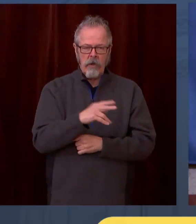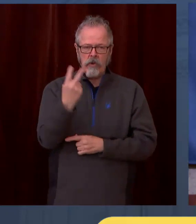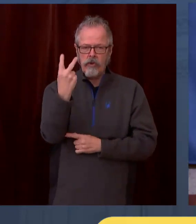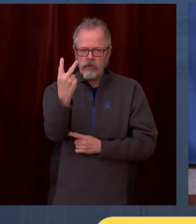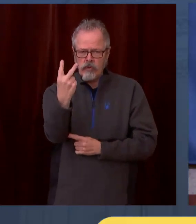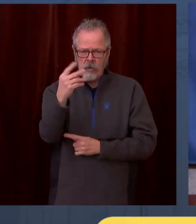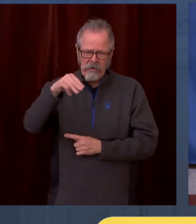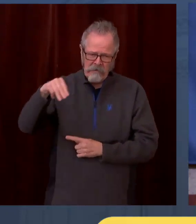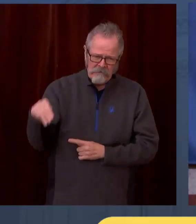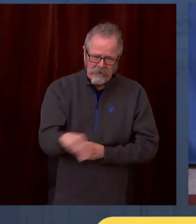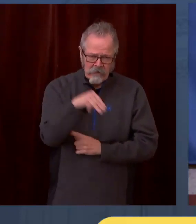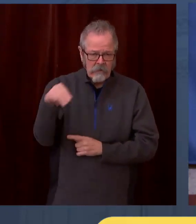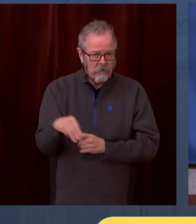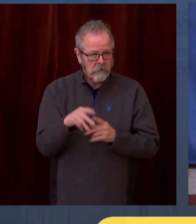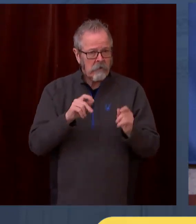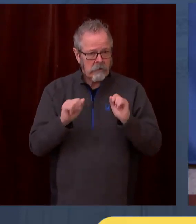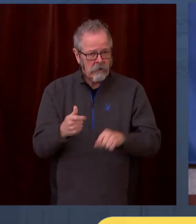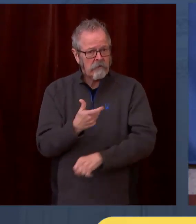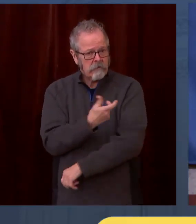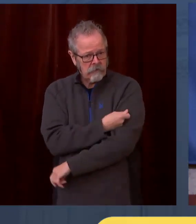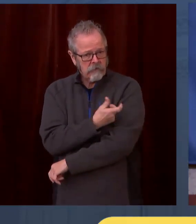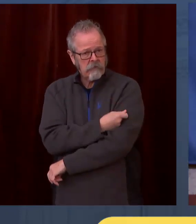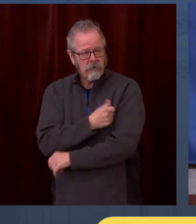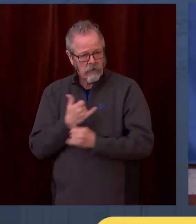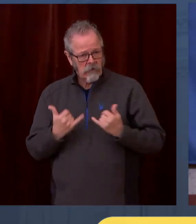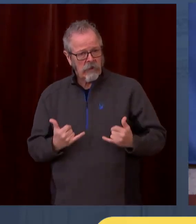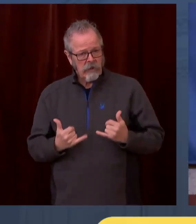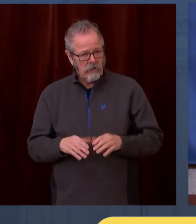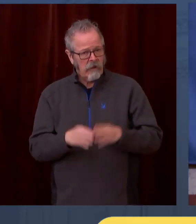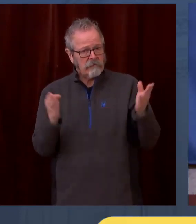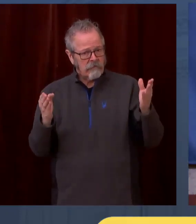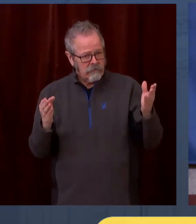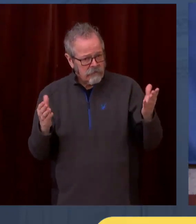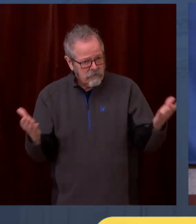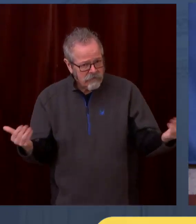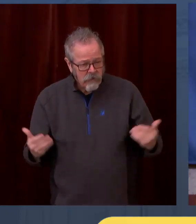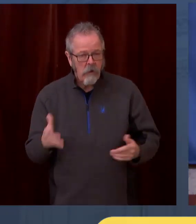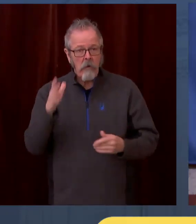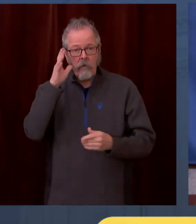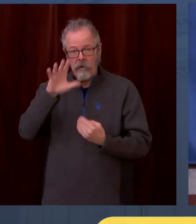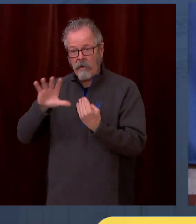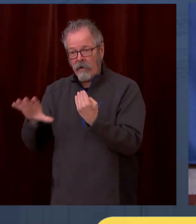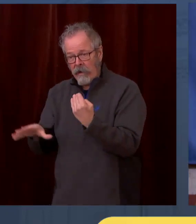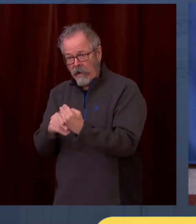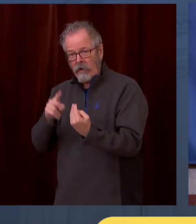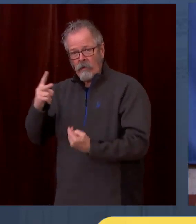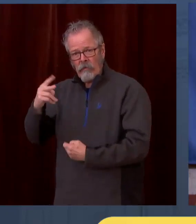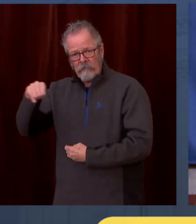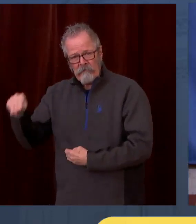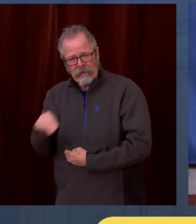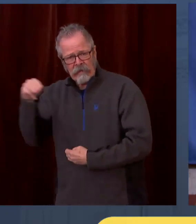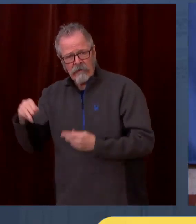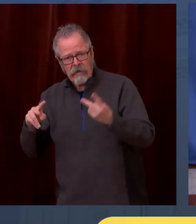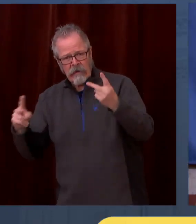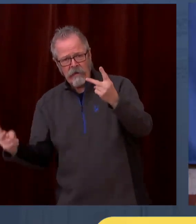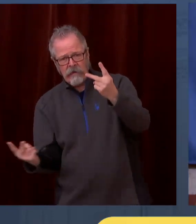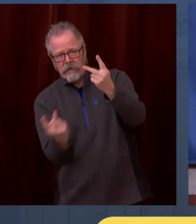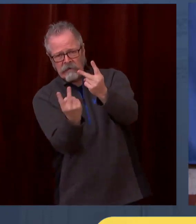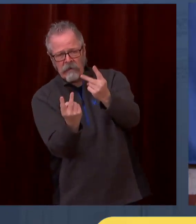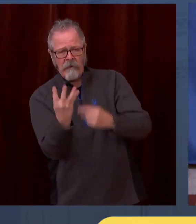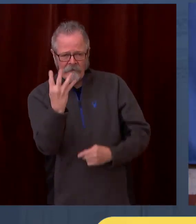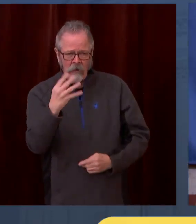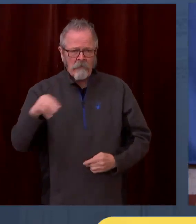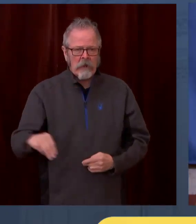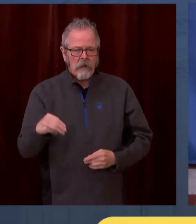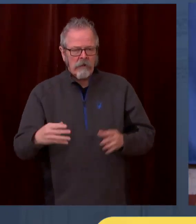vaccine and today we're going to announce we're going to have another two million eligible for the vaccine fairly shortly and I'm